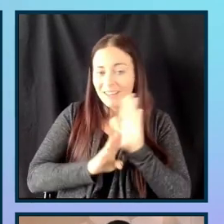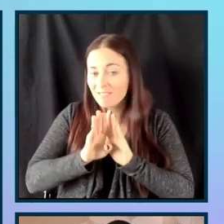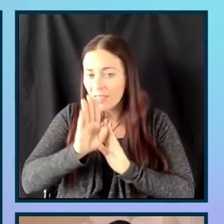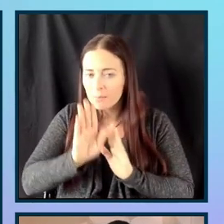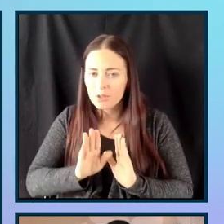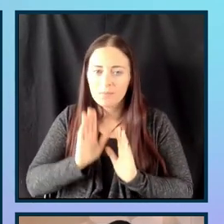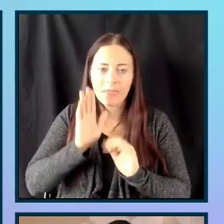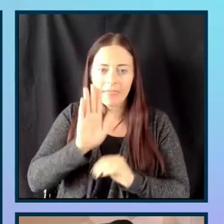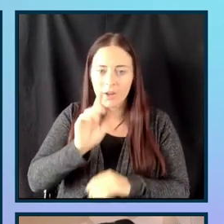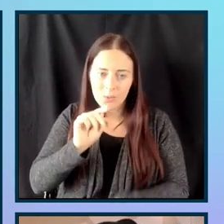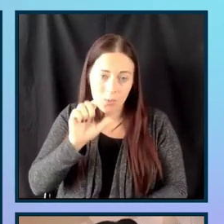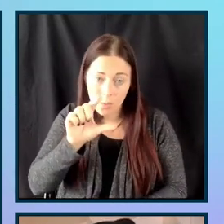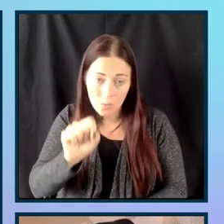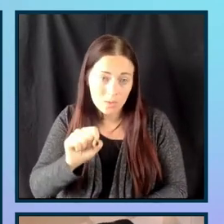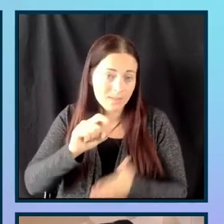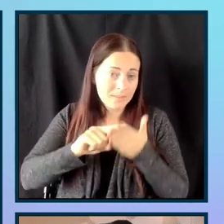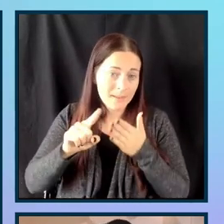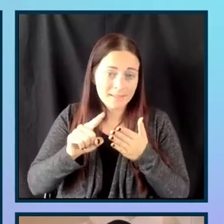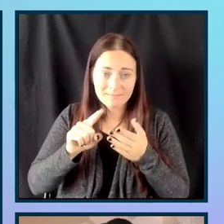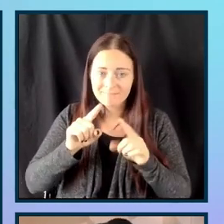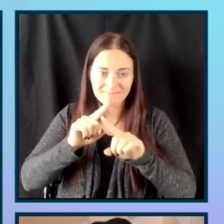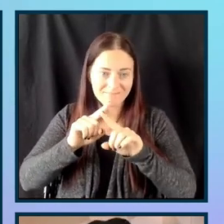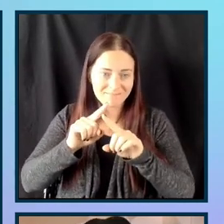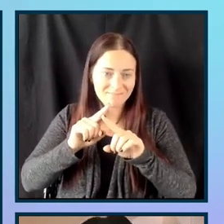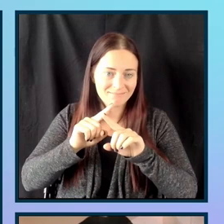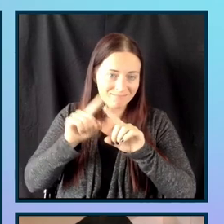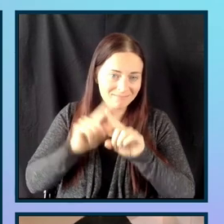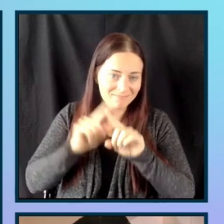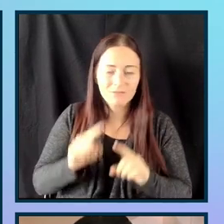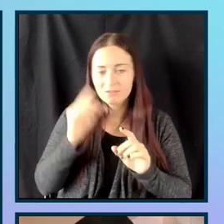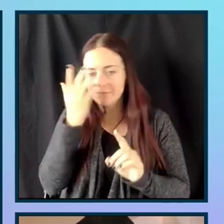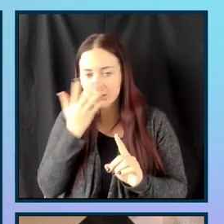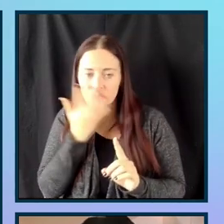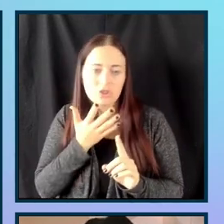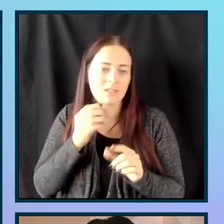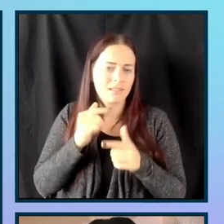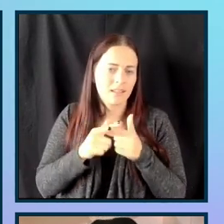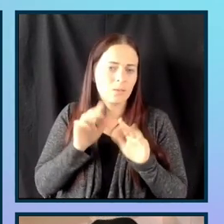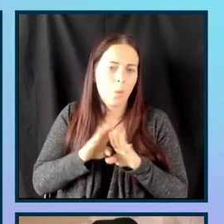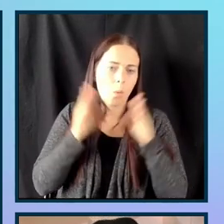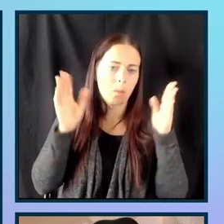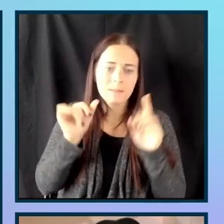open the element styles tab, and then use the color tool to update that color.